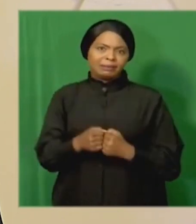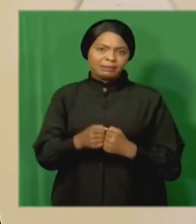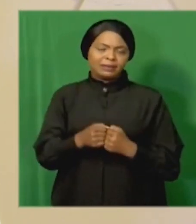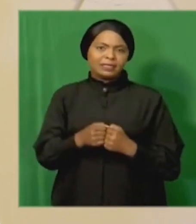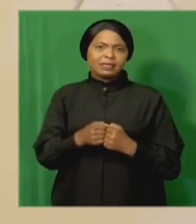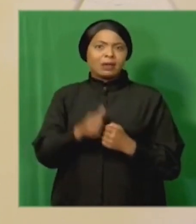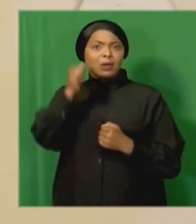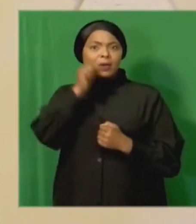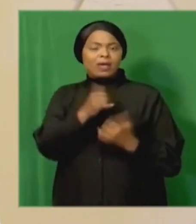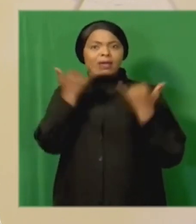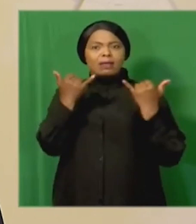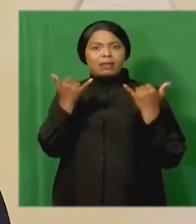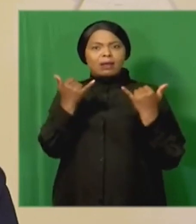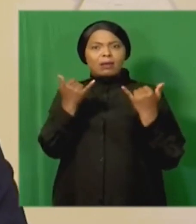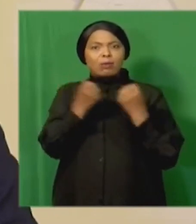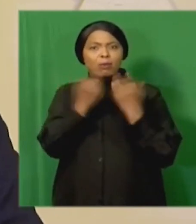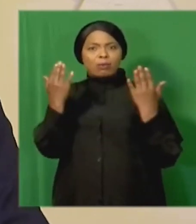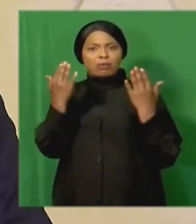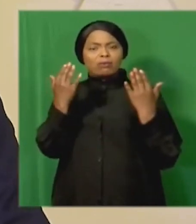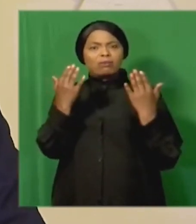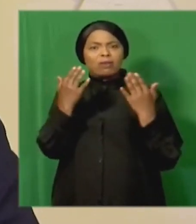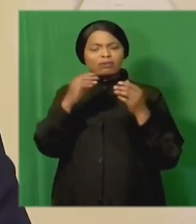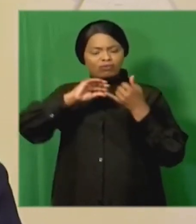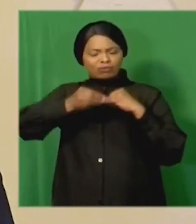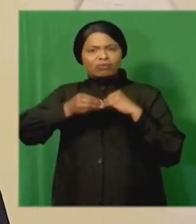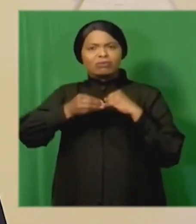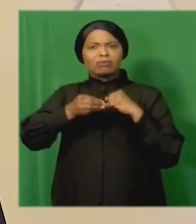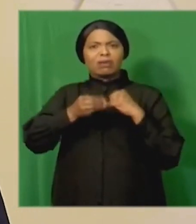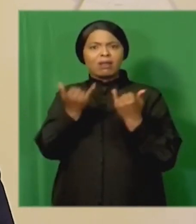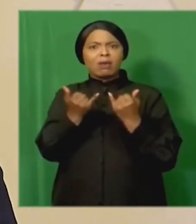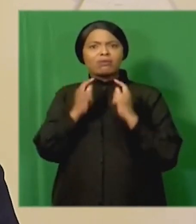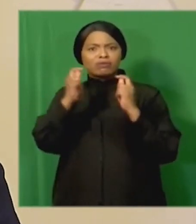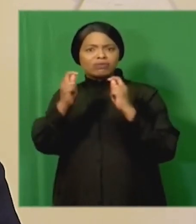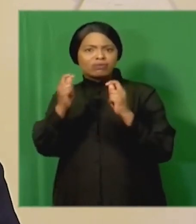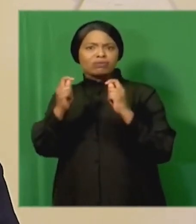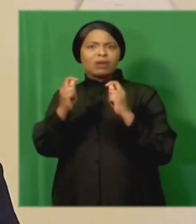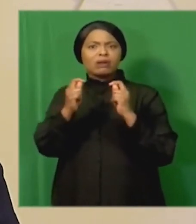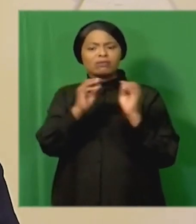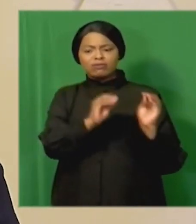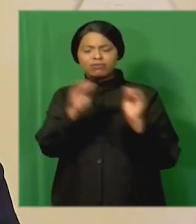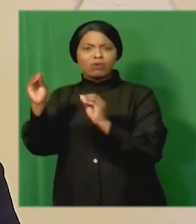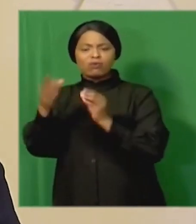When we do not have enough locomotives to carry goods to our ports,